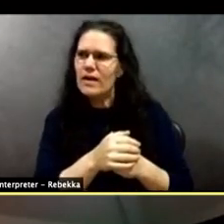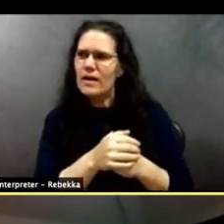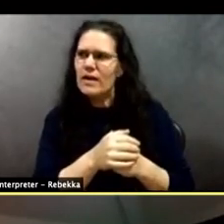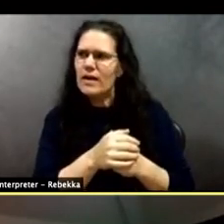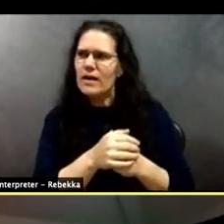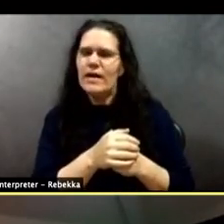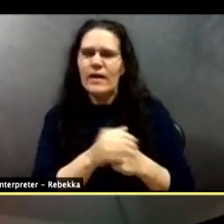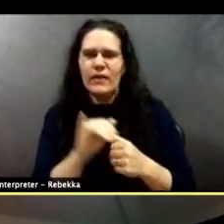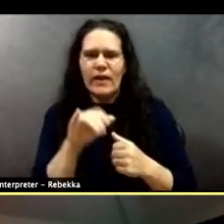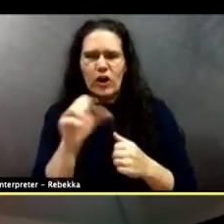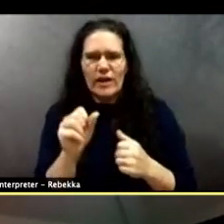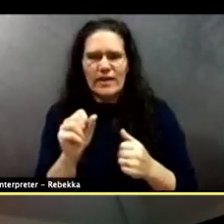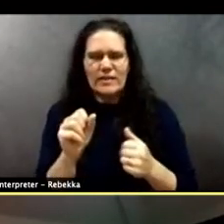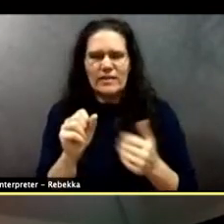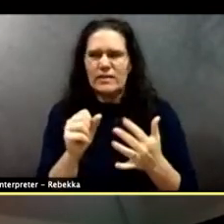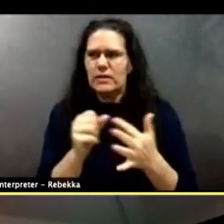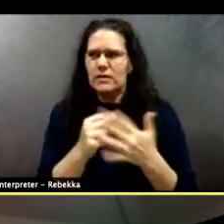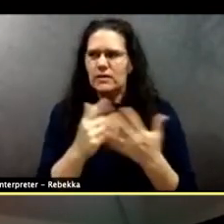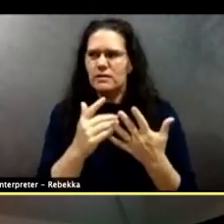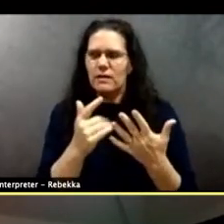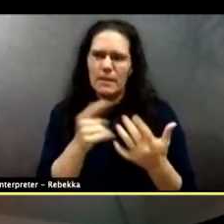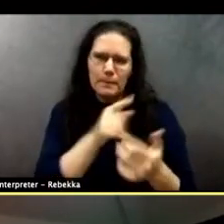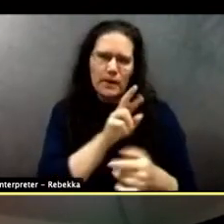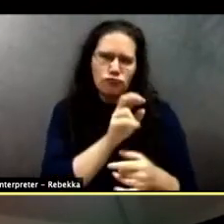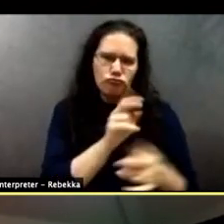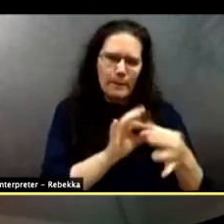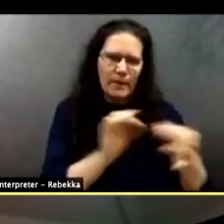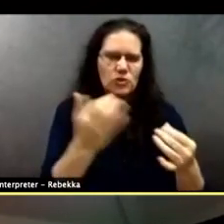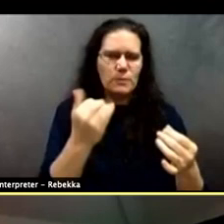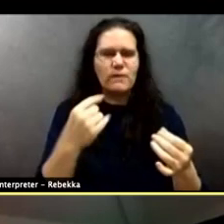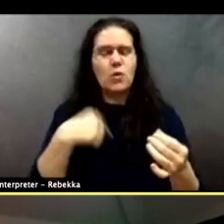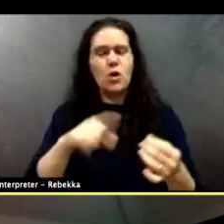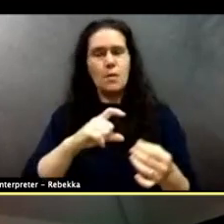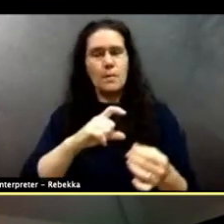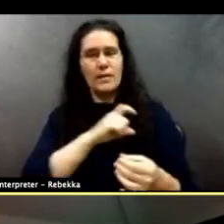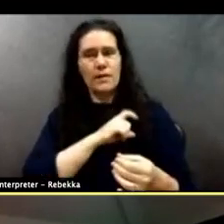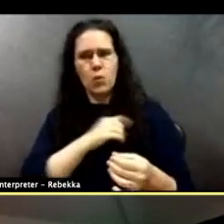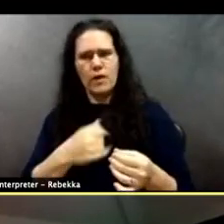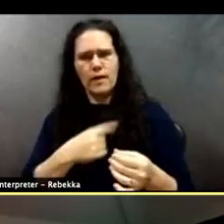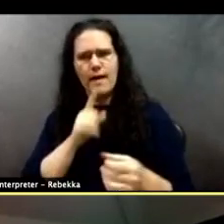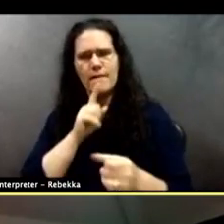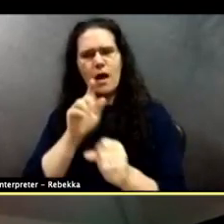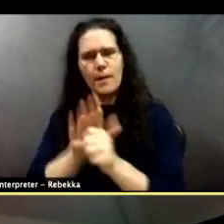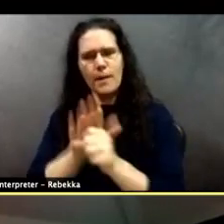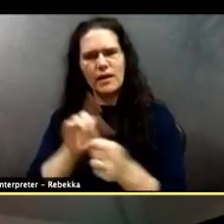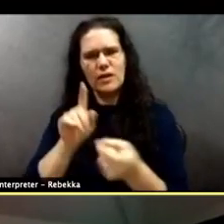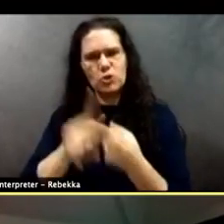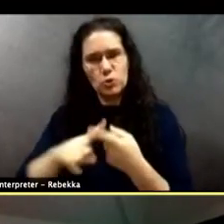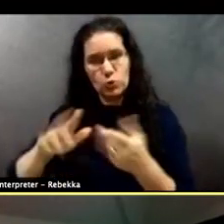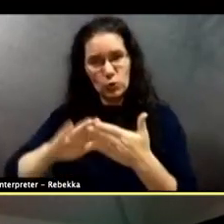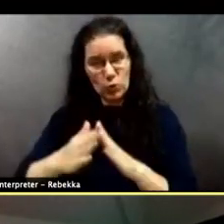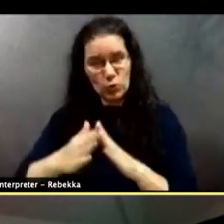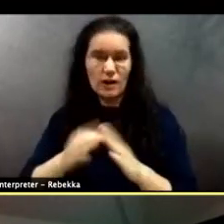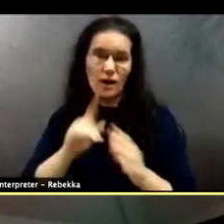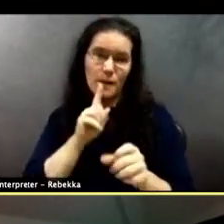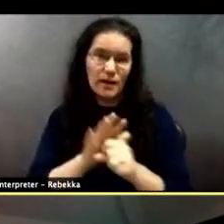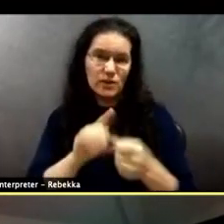obligation to the community. We have an obligation to each other to call out this kind of behavior. So,